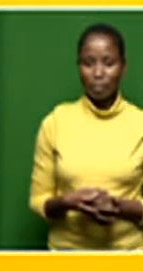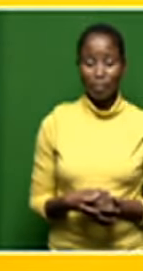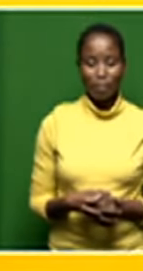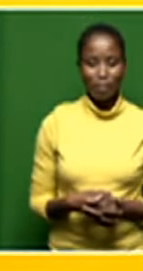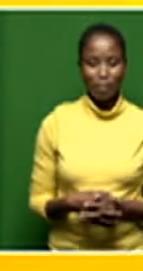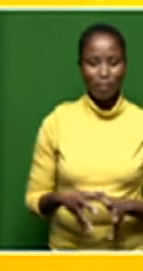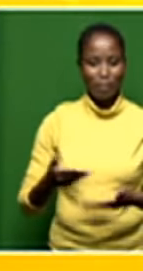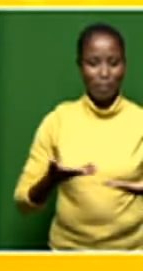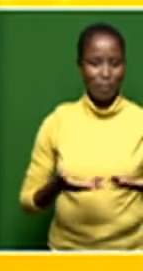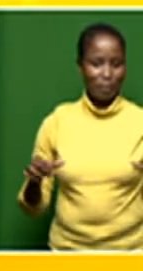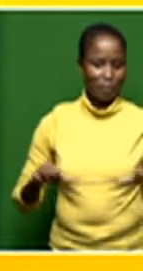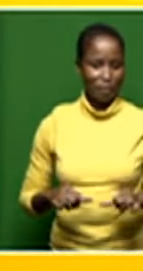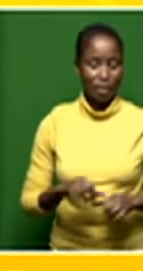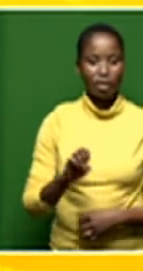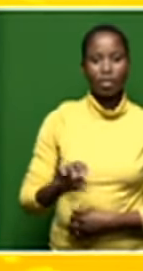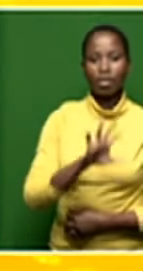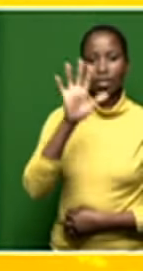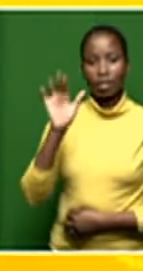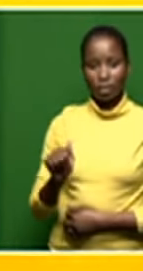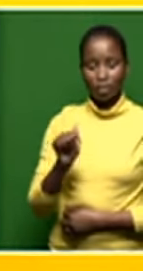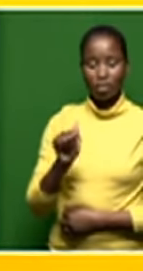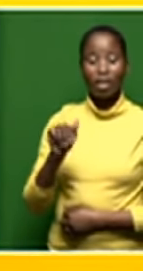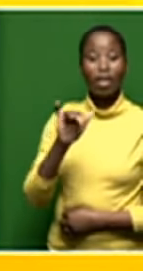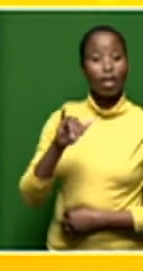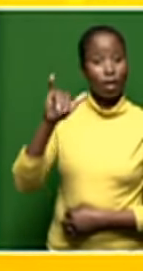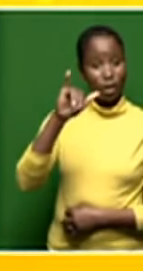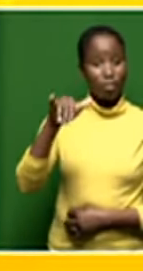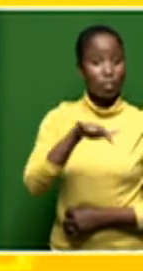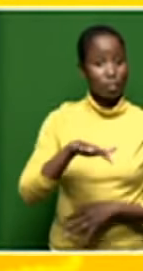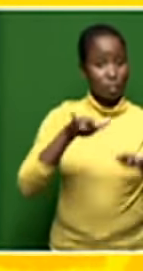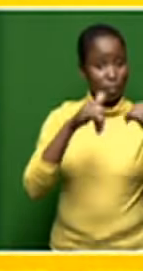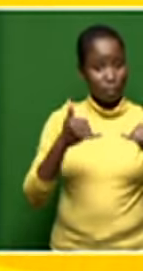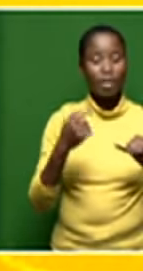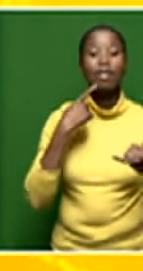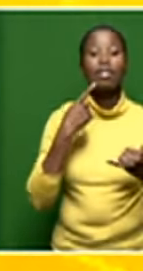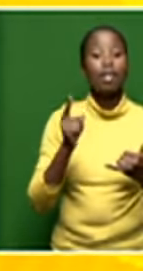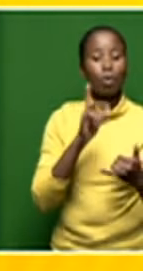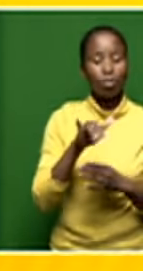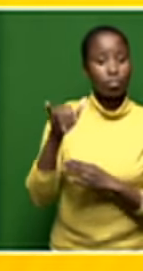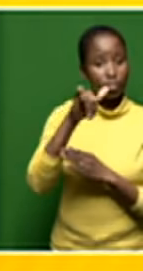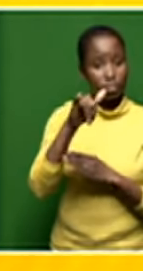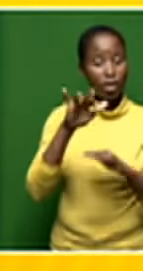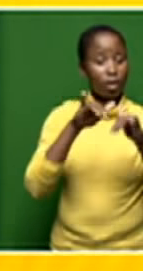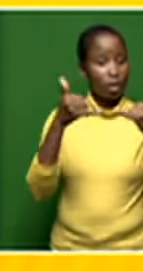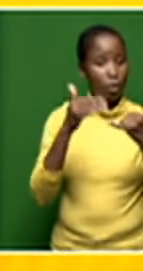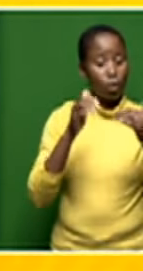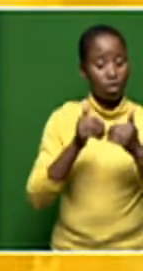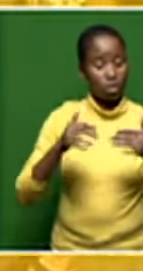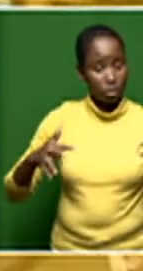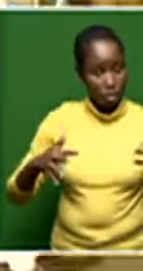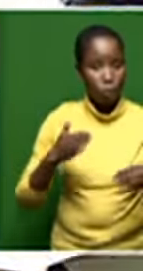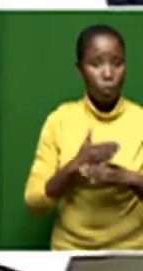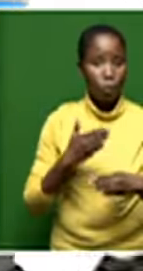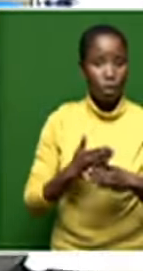welcome back now south african airways has confirmed that the airliner will be resuming its operations in less than a month